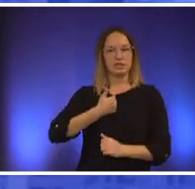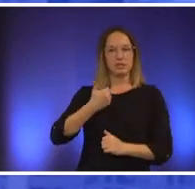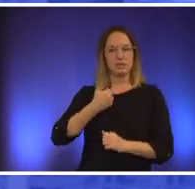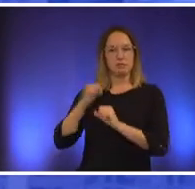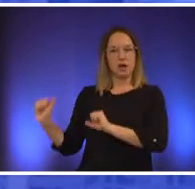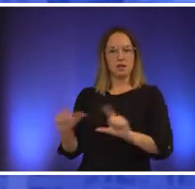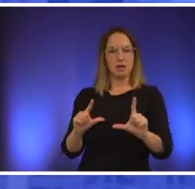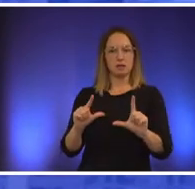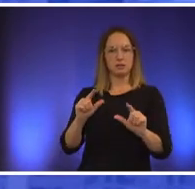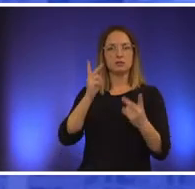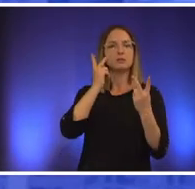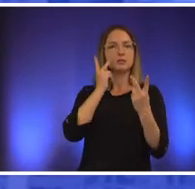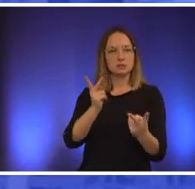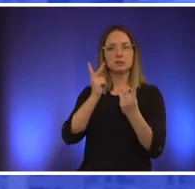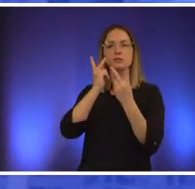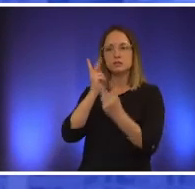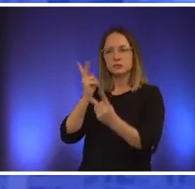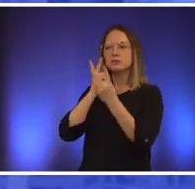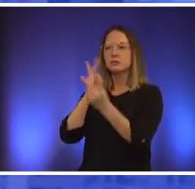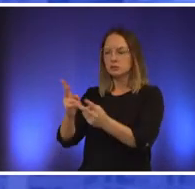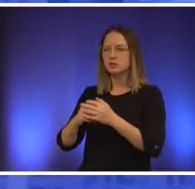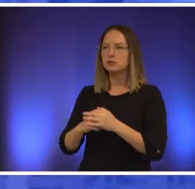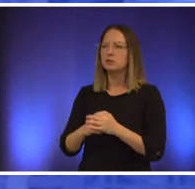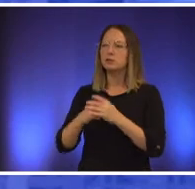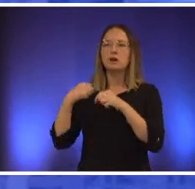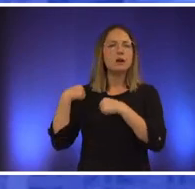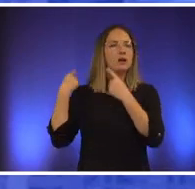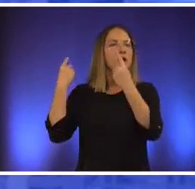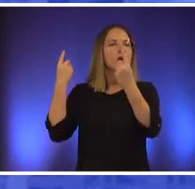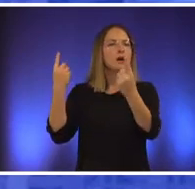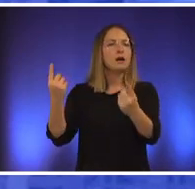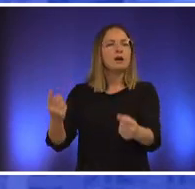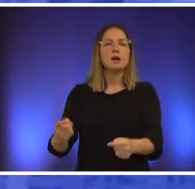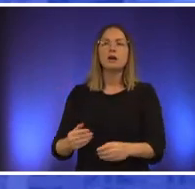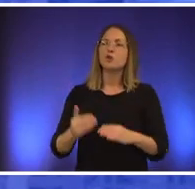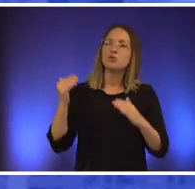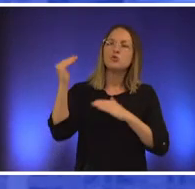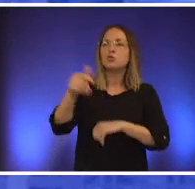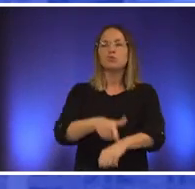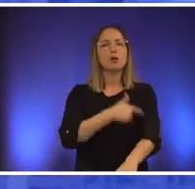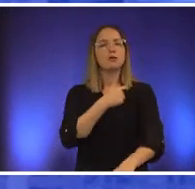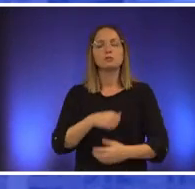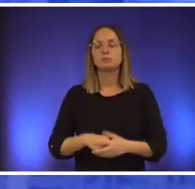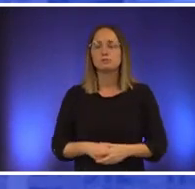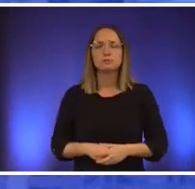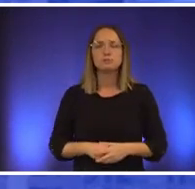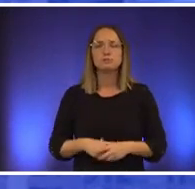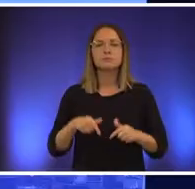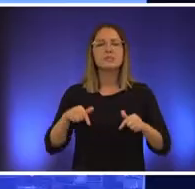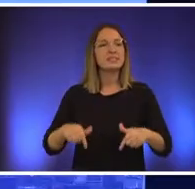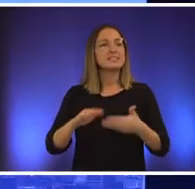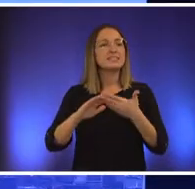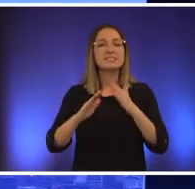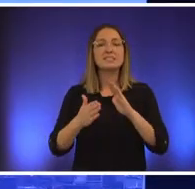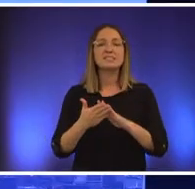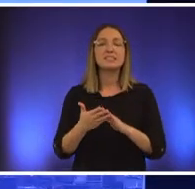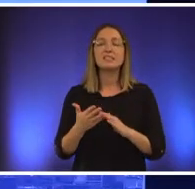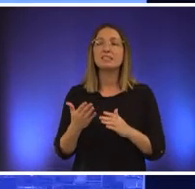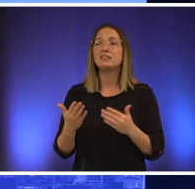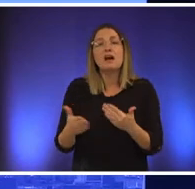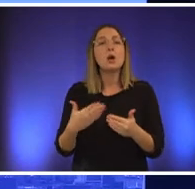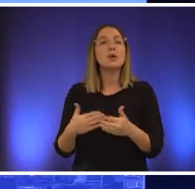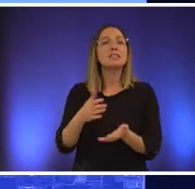and for far too long this city has become comfortable with pushing people out instead of inviting them in